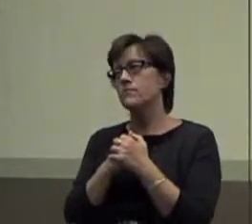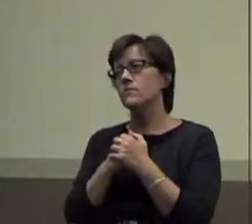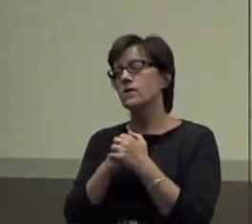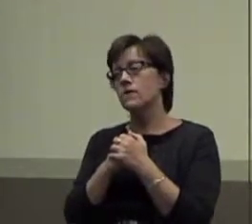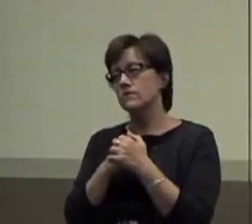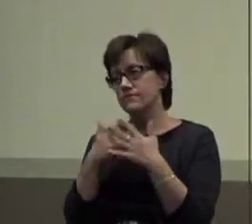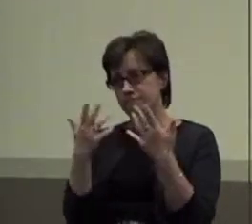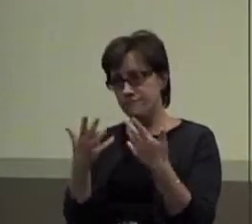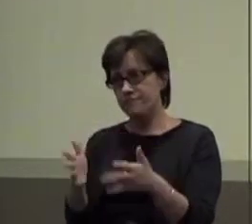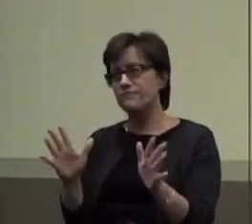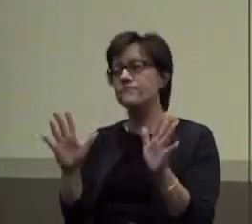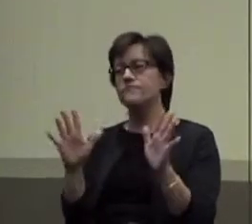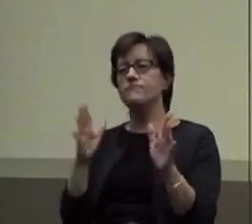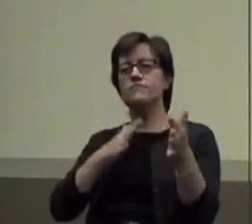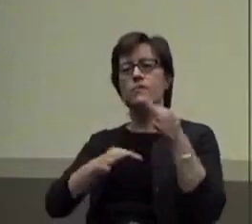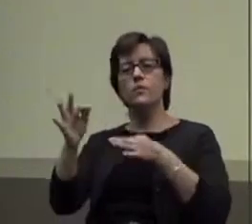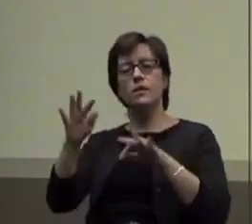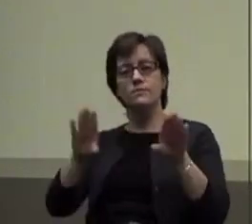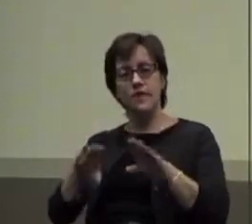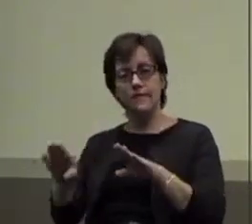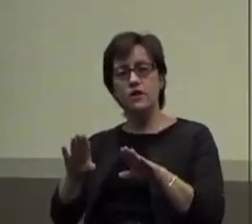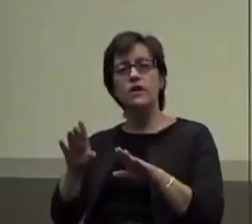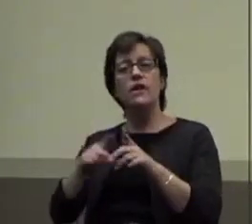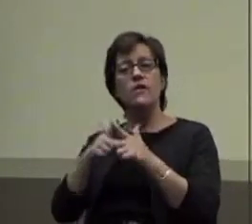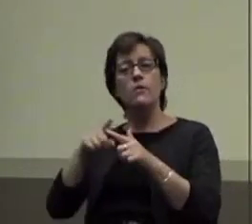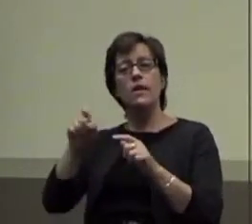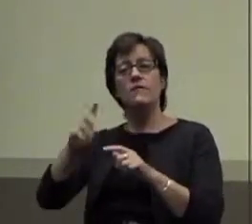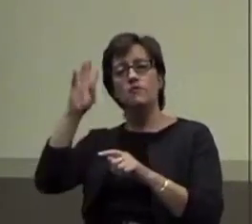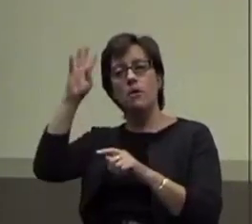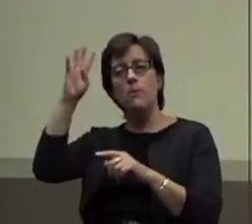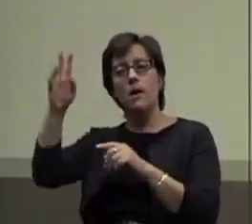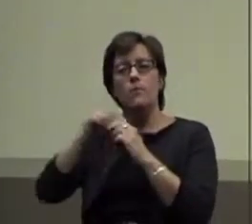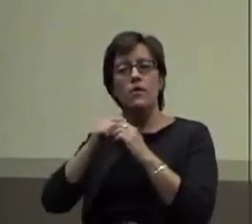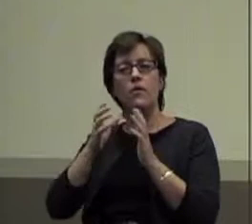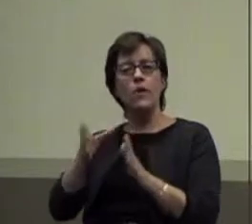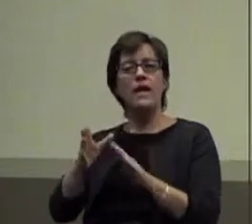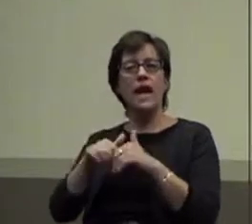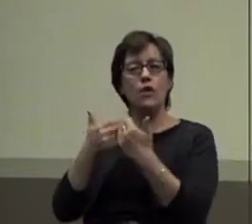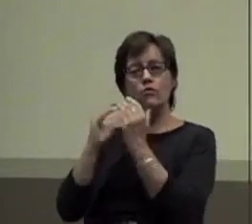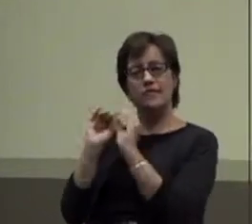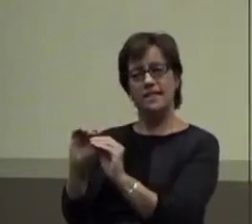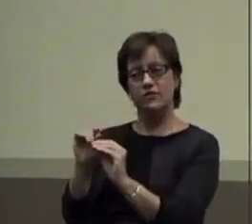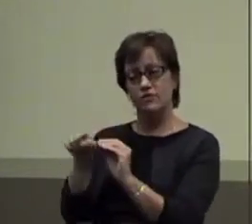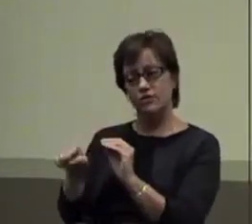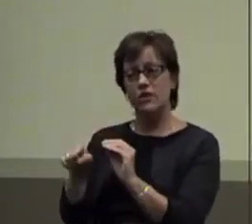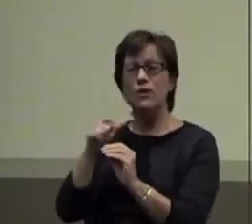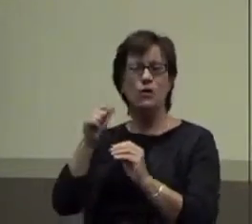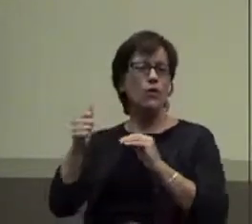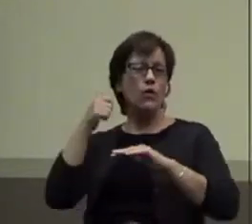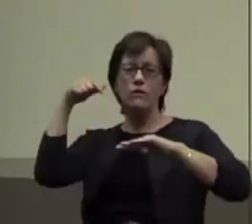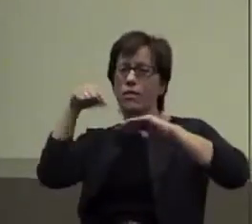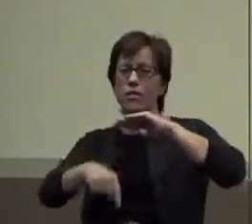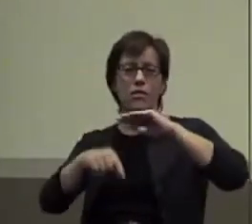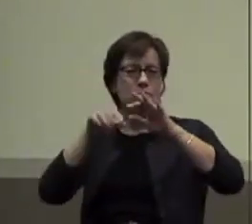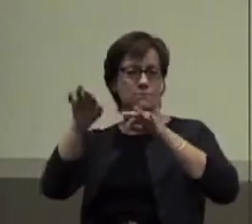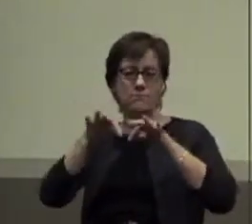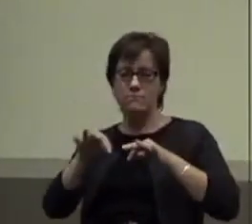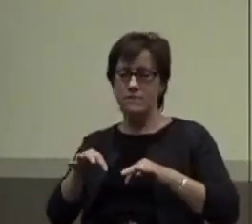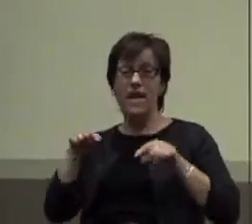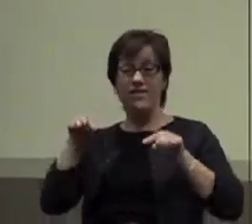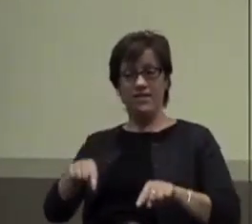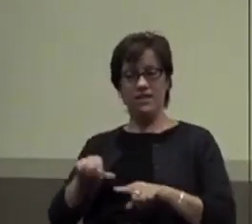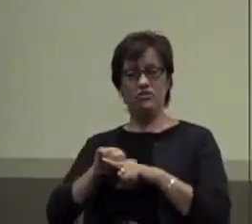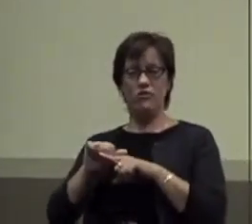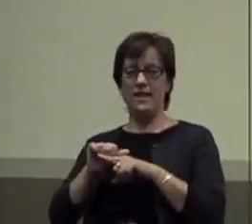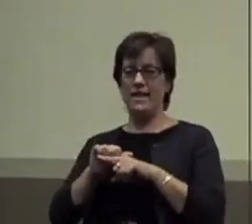So once we've done the replacement behaviors, we've got to come up with a way to teach that. And we're not going to go into too much detail. In this